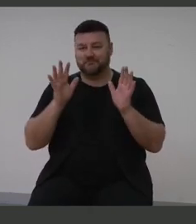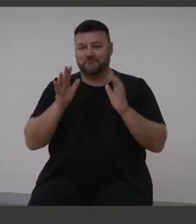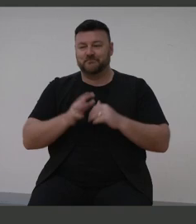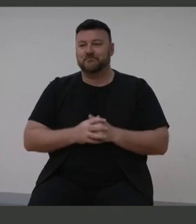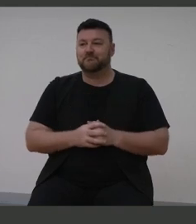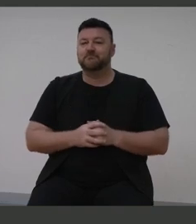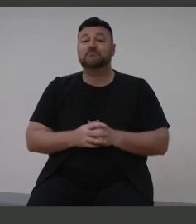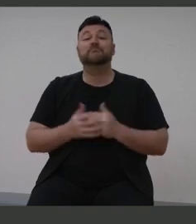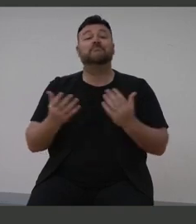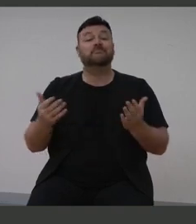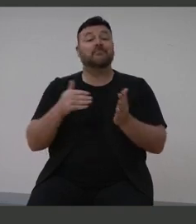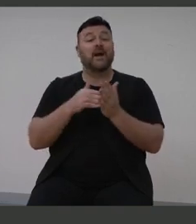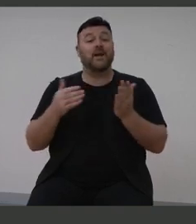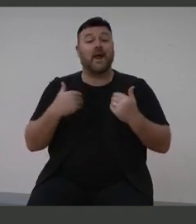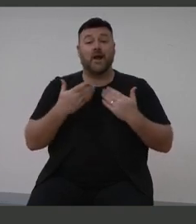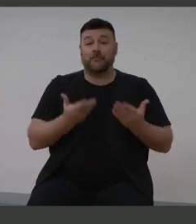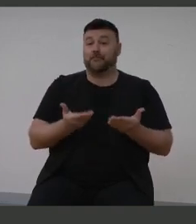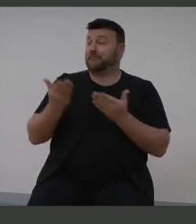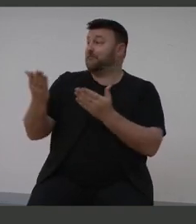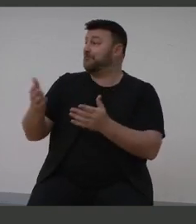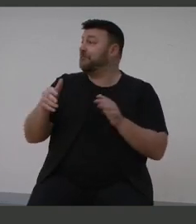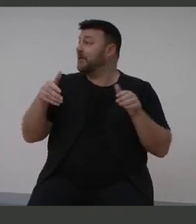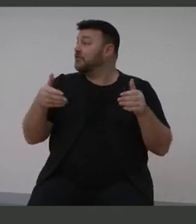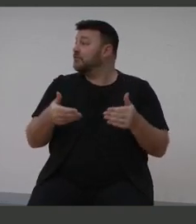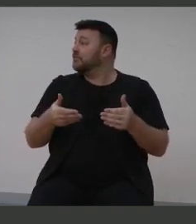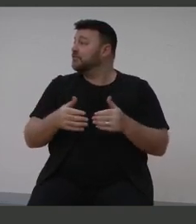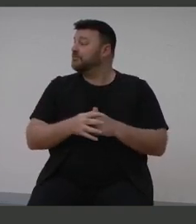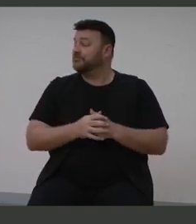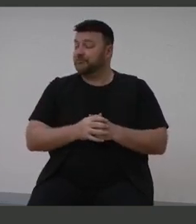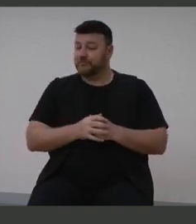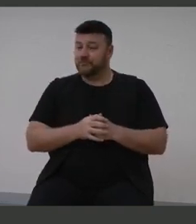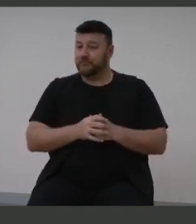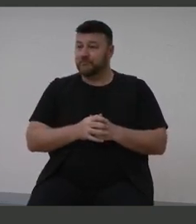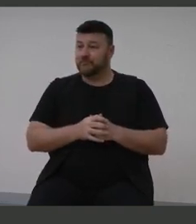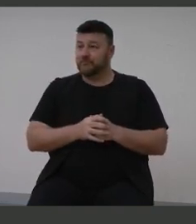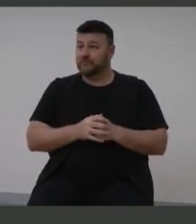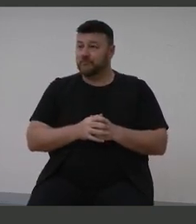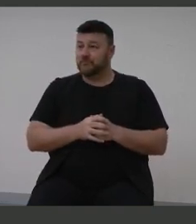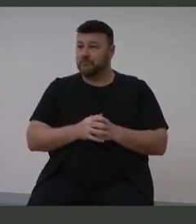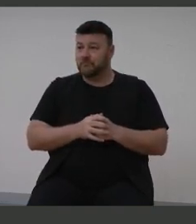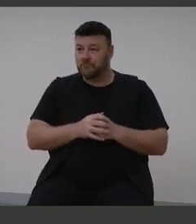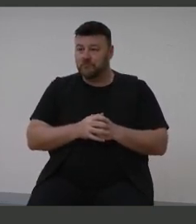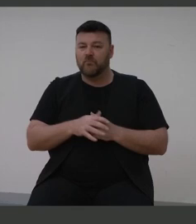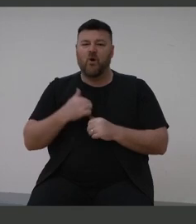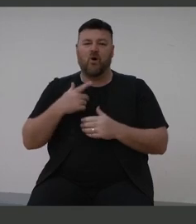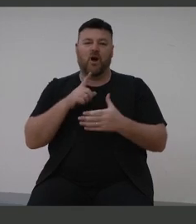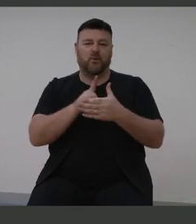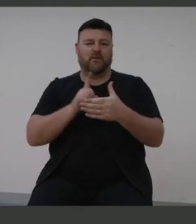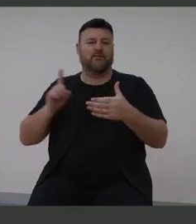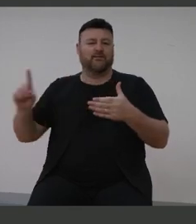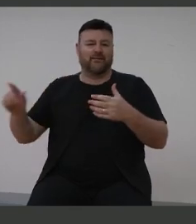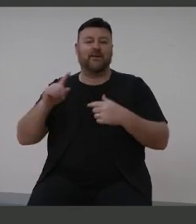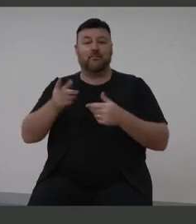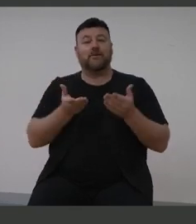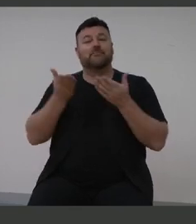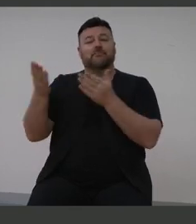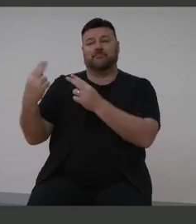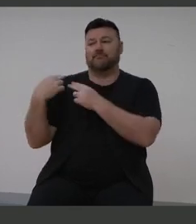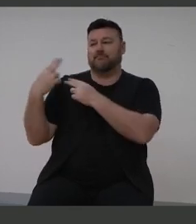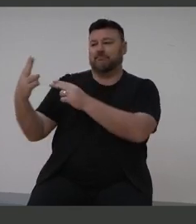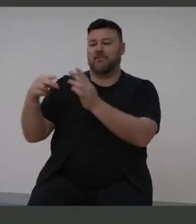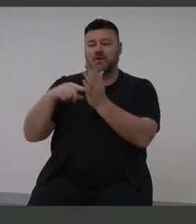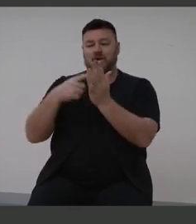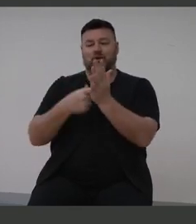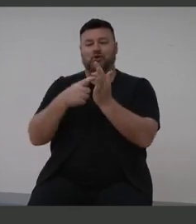And on that, I'd like to introduce... Well, actually, I will leave my crease, actually, to hand over to Trent Zimmerman, the Chair